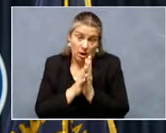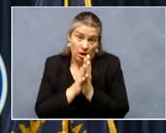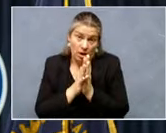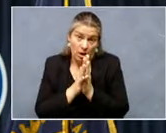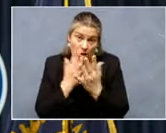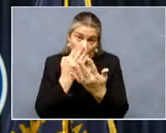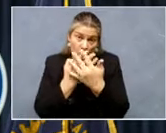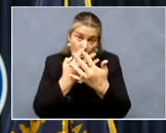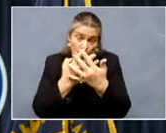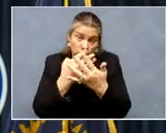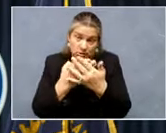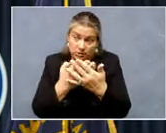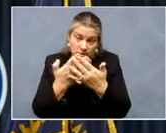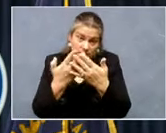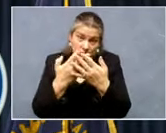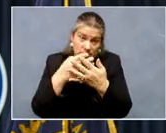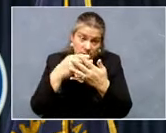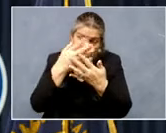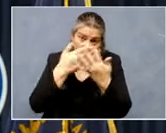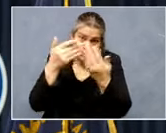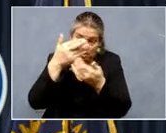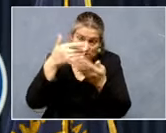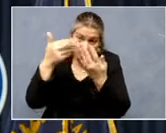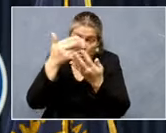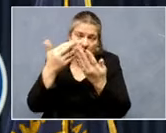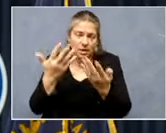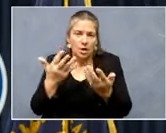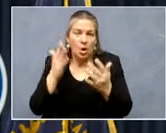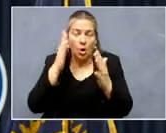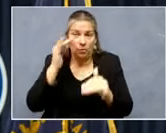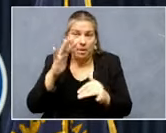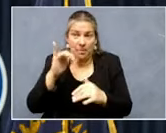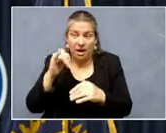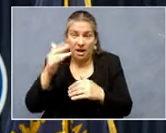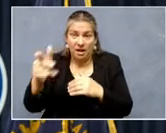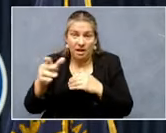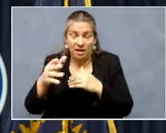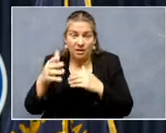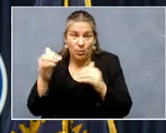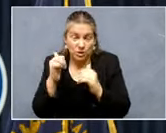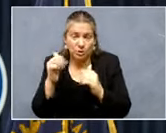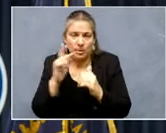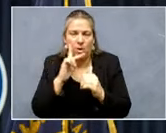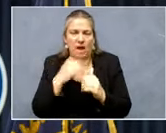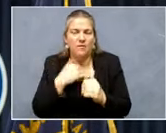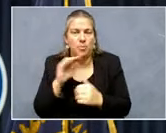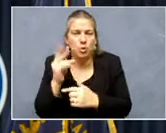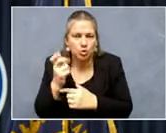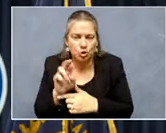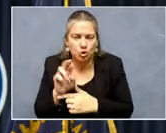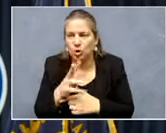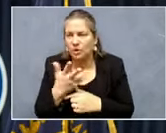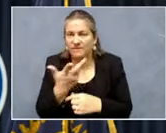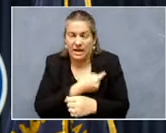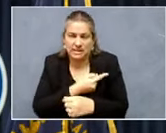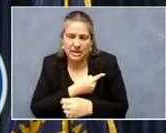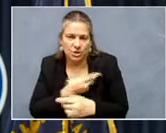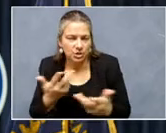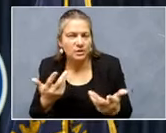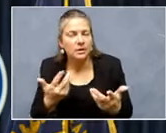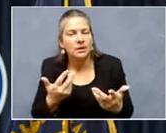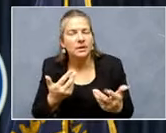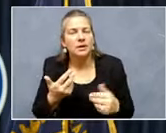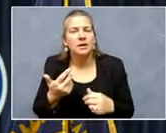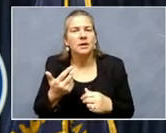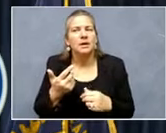certainly more possible in the winter that we'll have more people vaccinated and even boosted, uh, in the winter. Uh, certainly I was, I was asked by